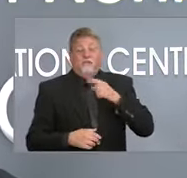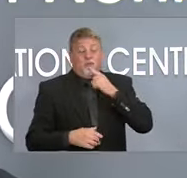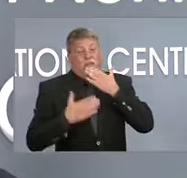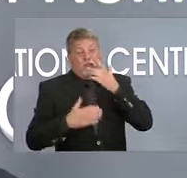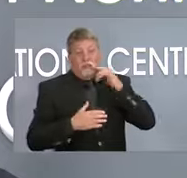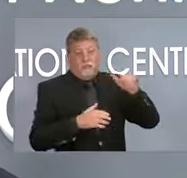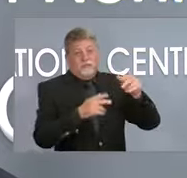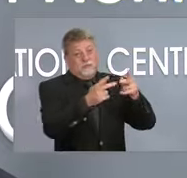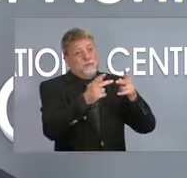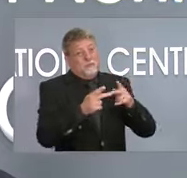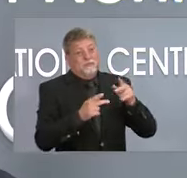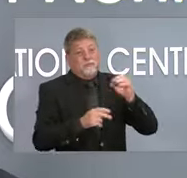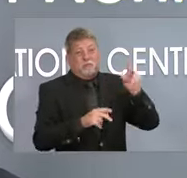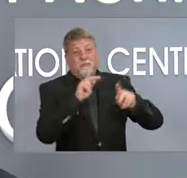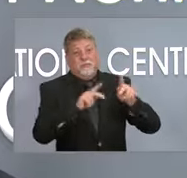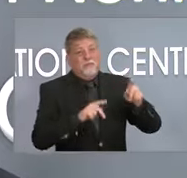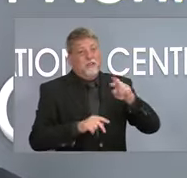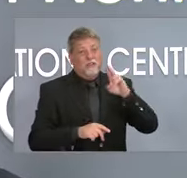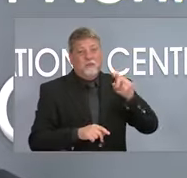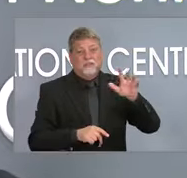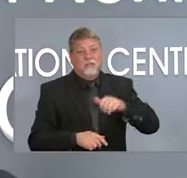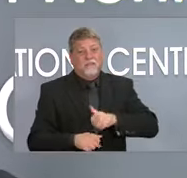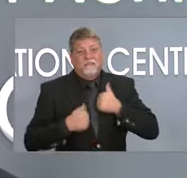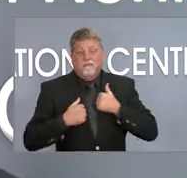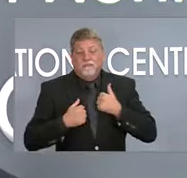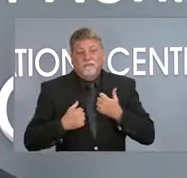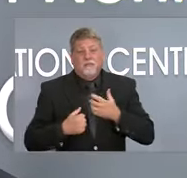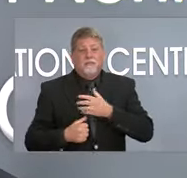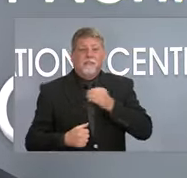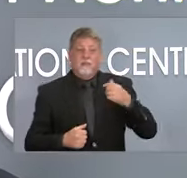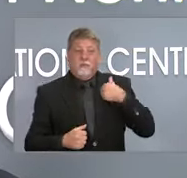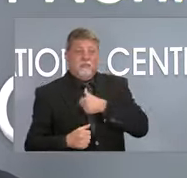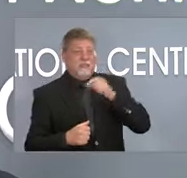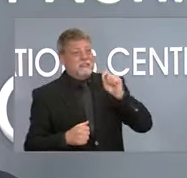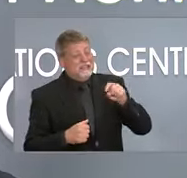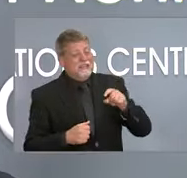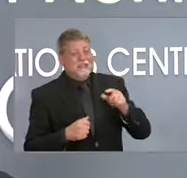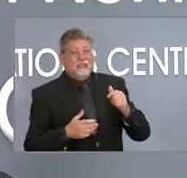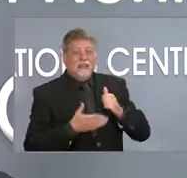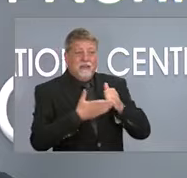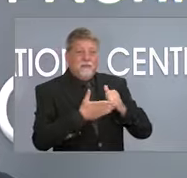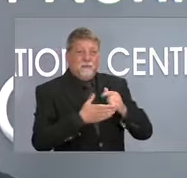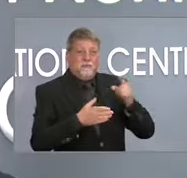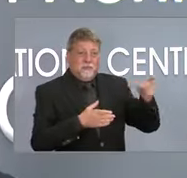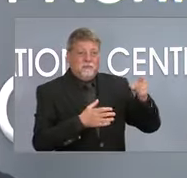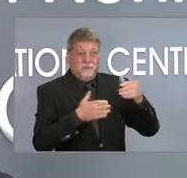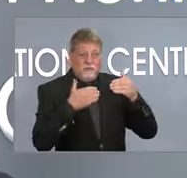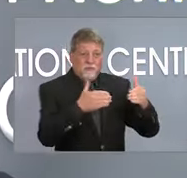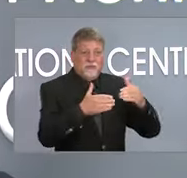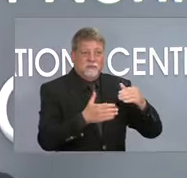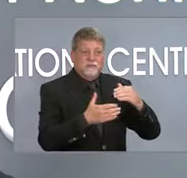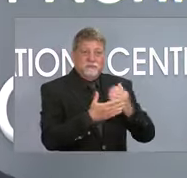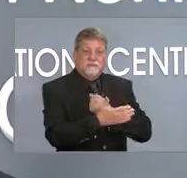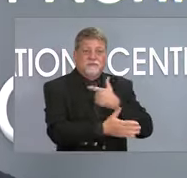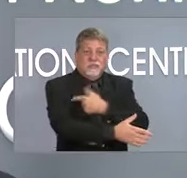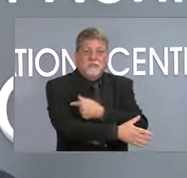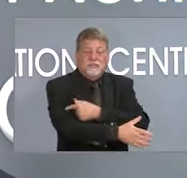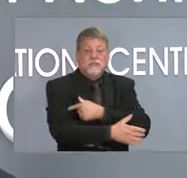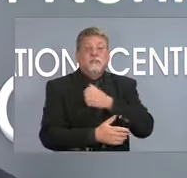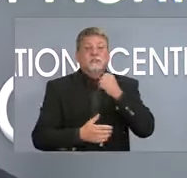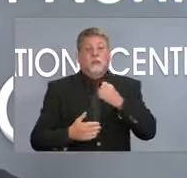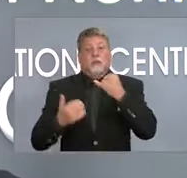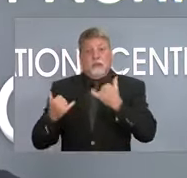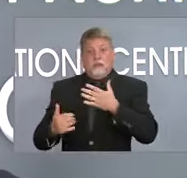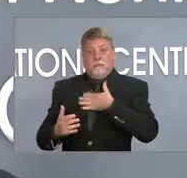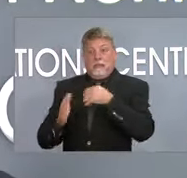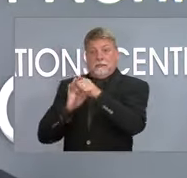state, protecting our state. We need to get them vaccinated. So this requirement has given us this percentage and